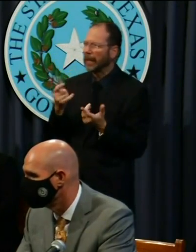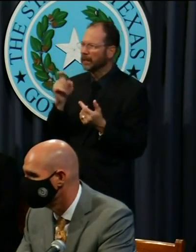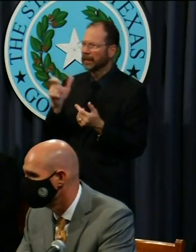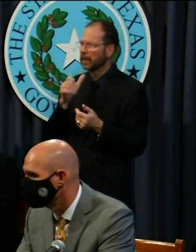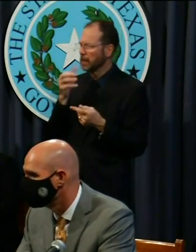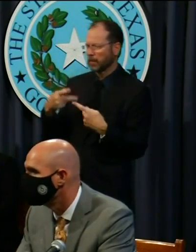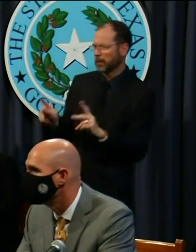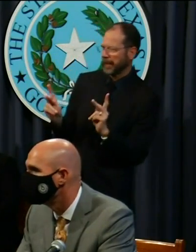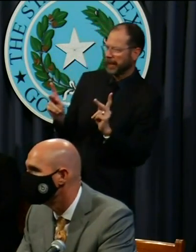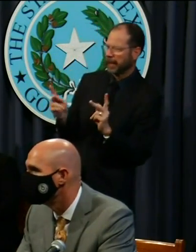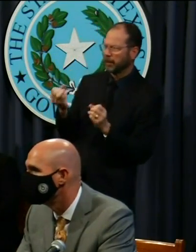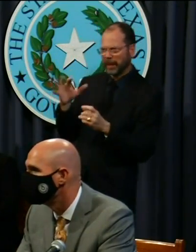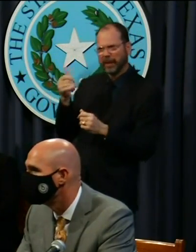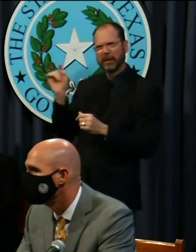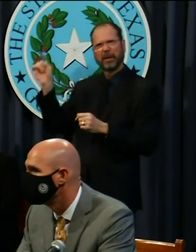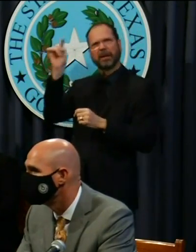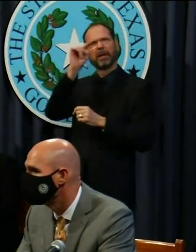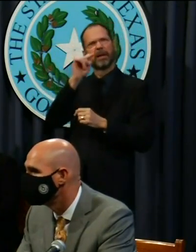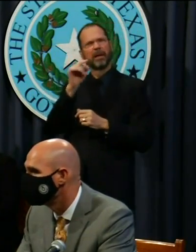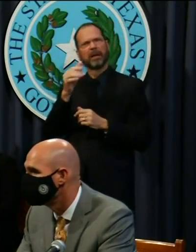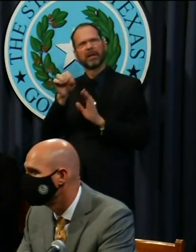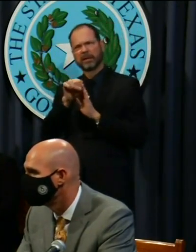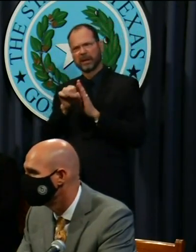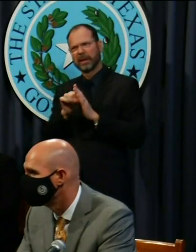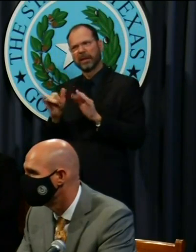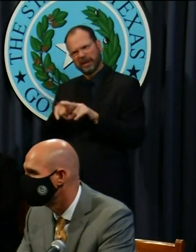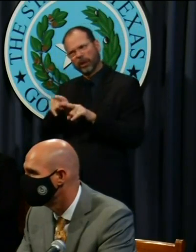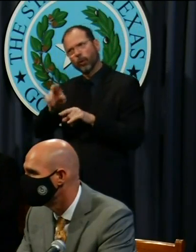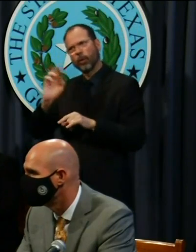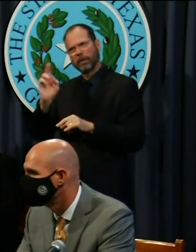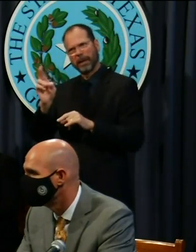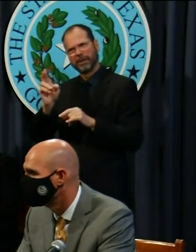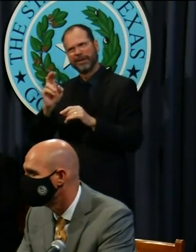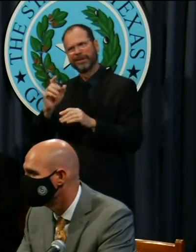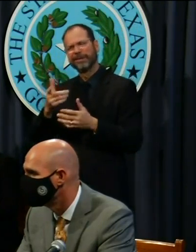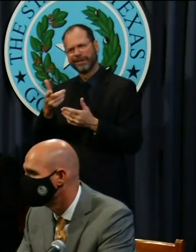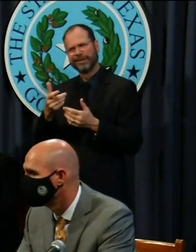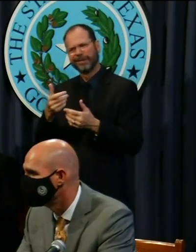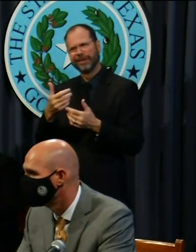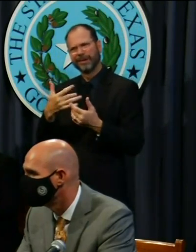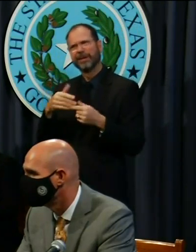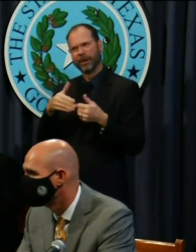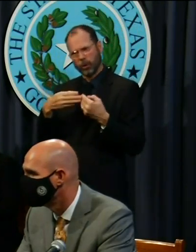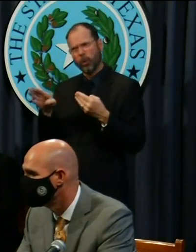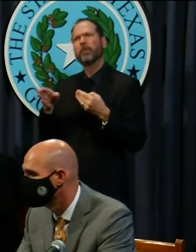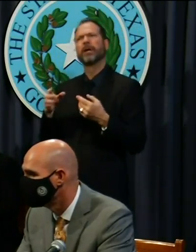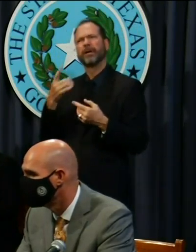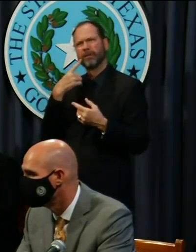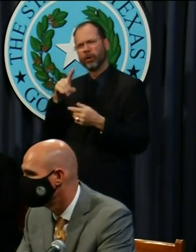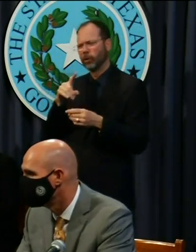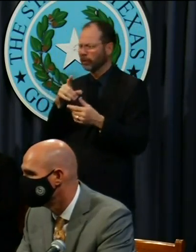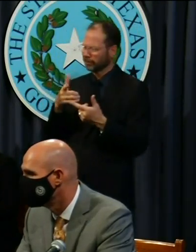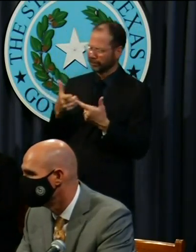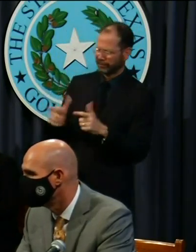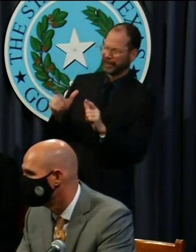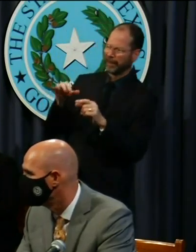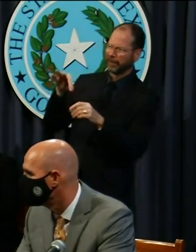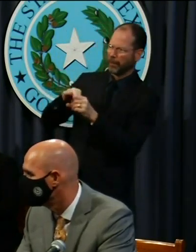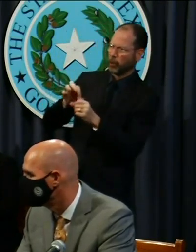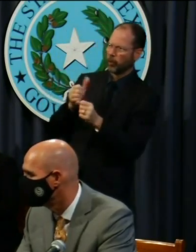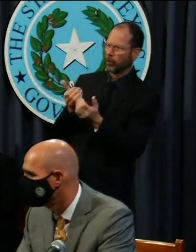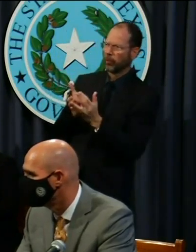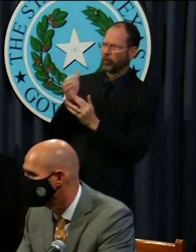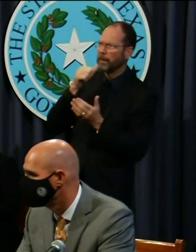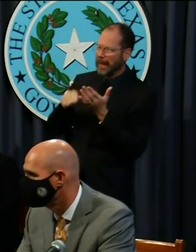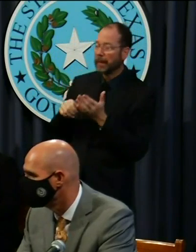Texas not doing so many other states, including many run by your party, that is why that you have to do a circumstance that needs to happen? With